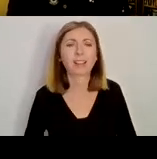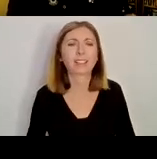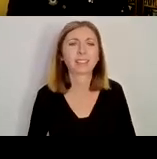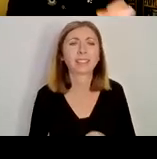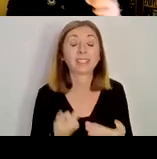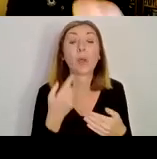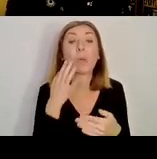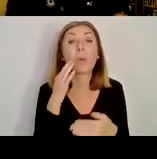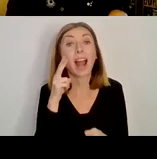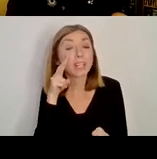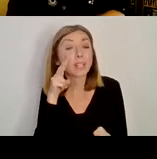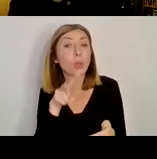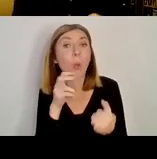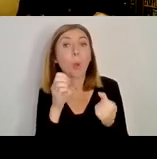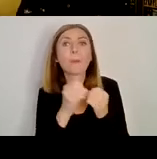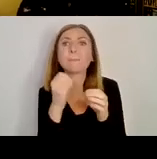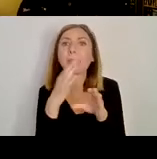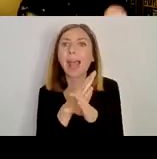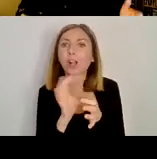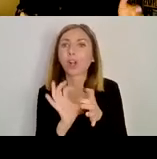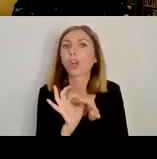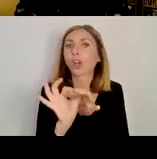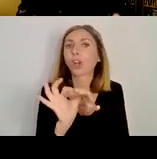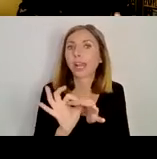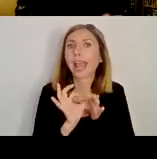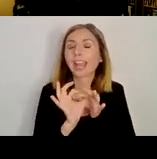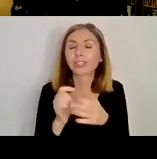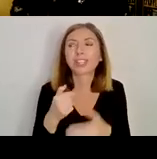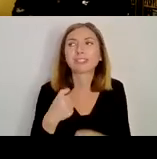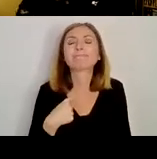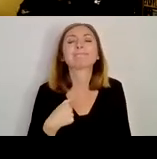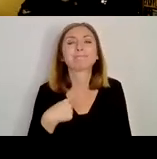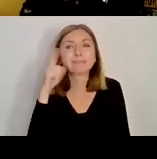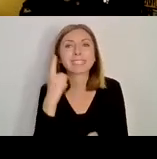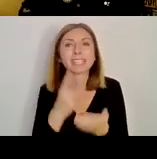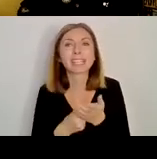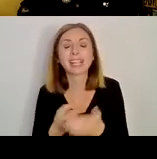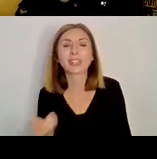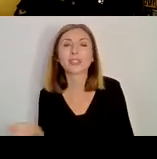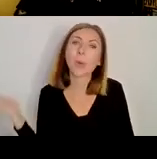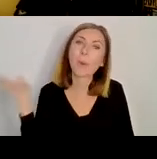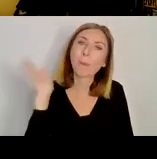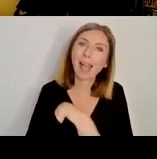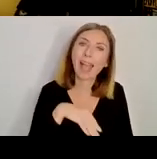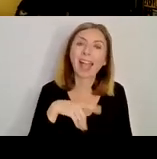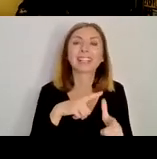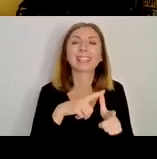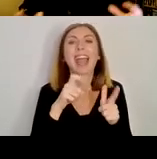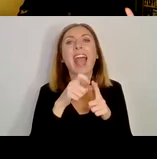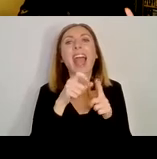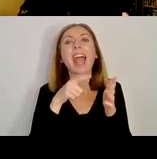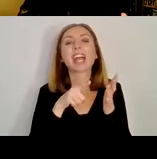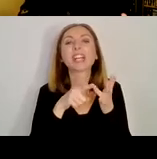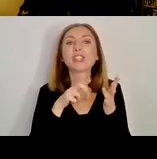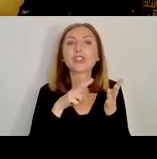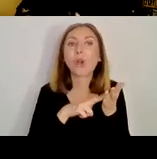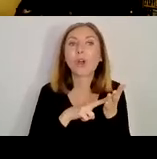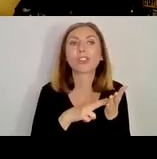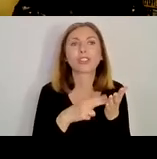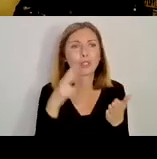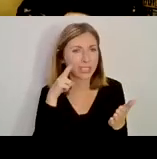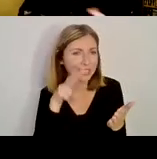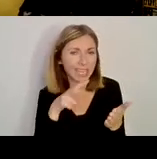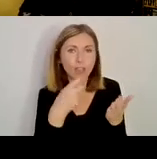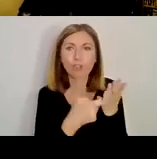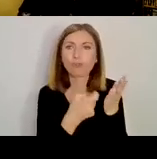this Bangor connection, I said, you know, I really better go back to Adafnon and see any references to Covgal,